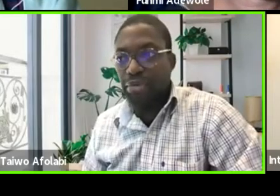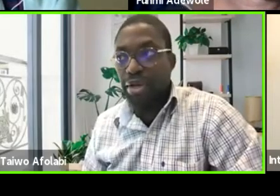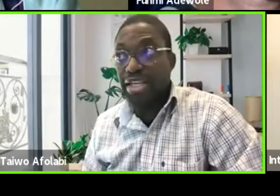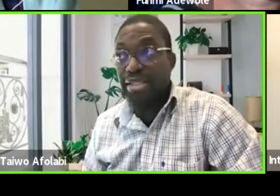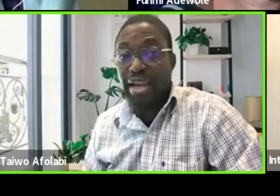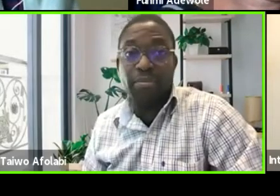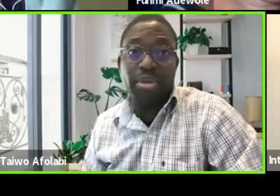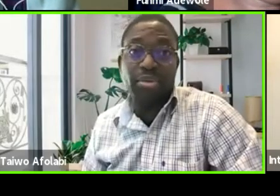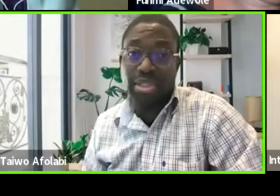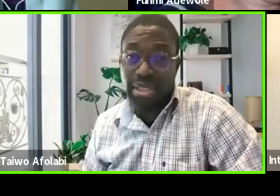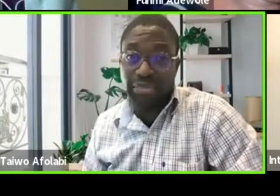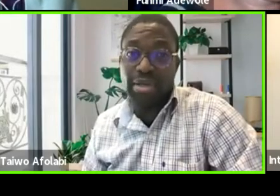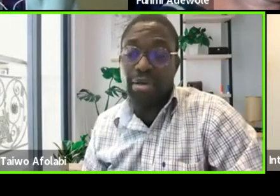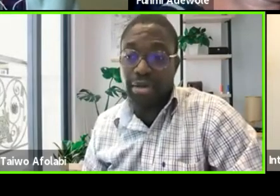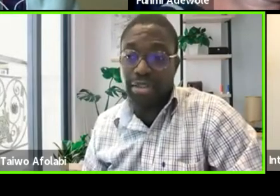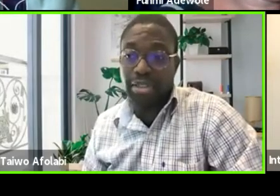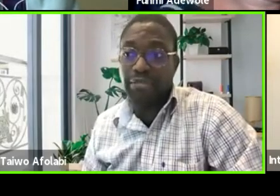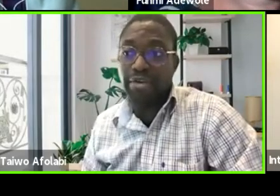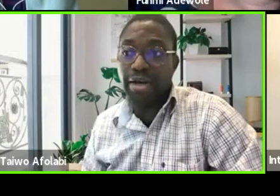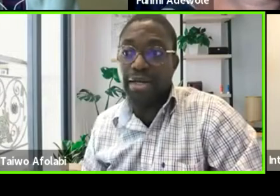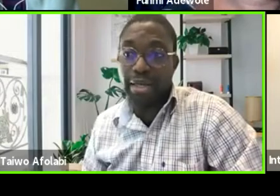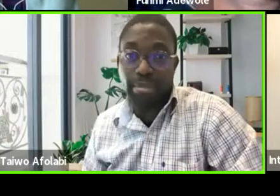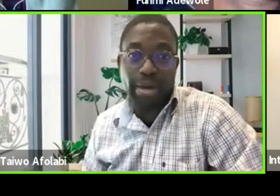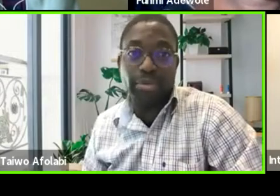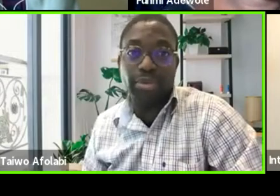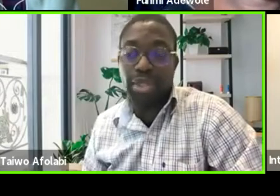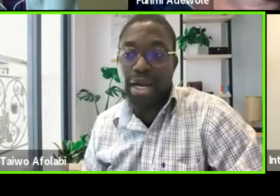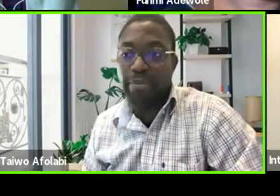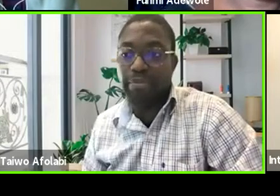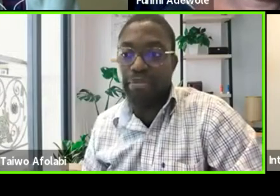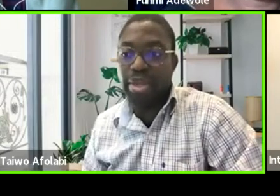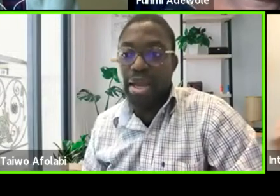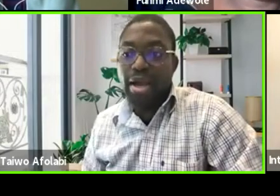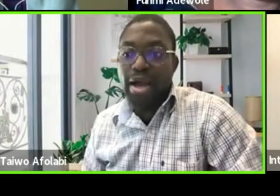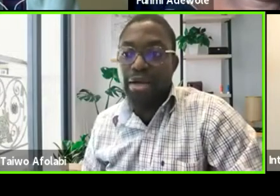First of all is that I've been receiving lots of emails.